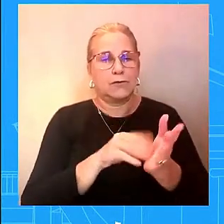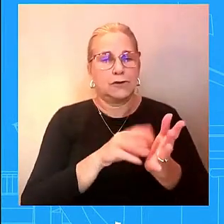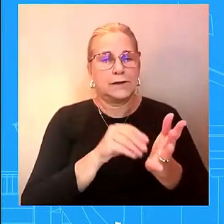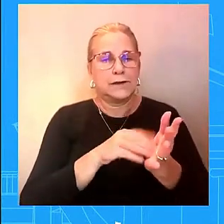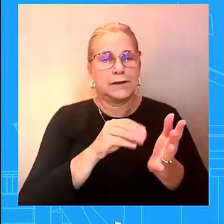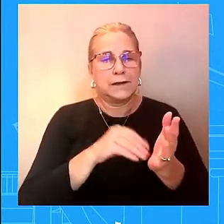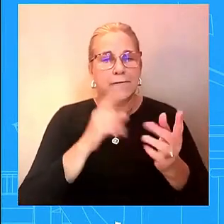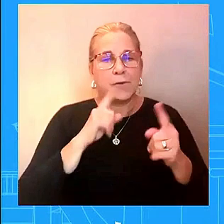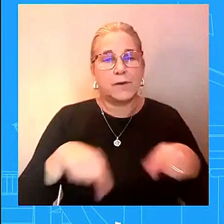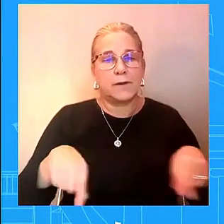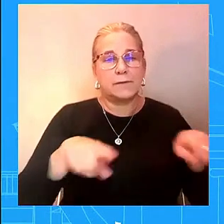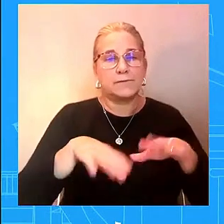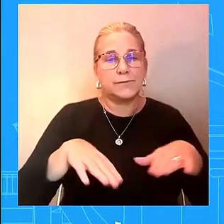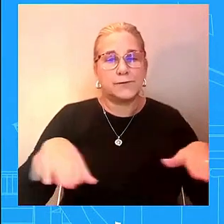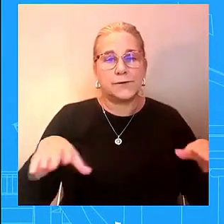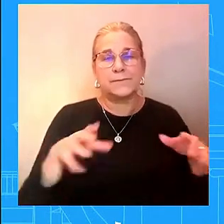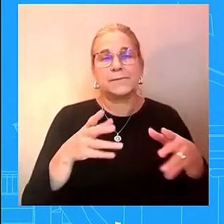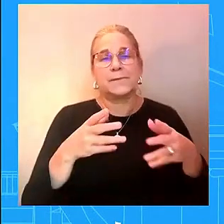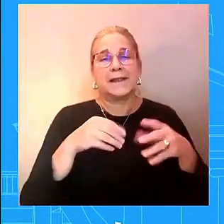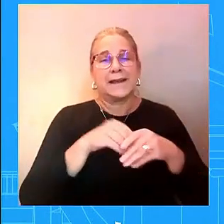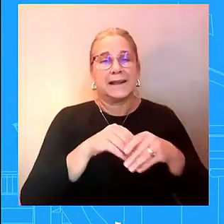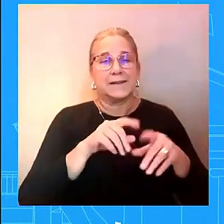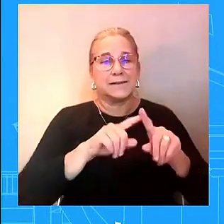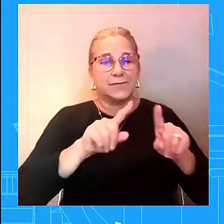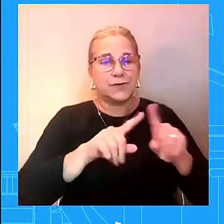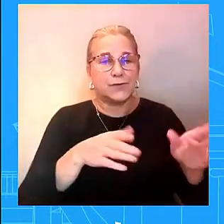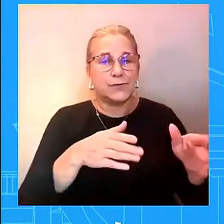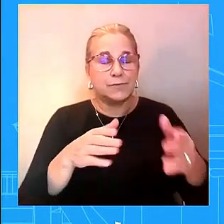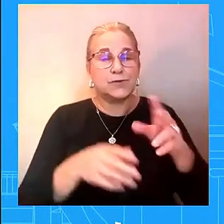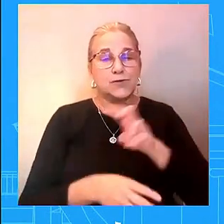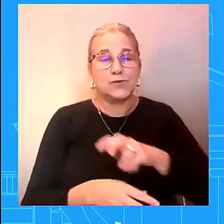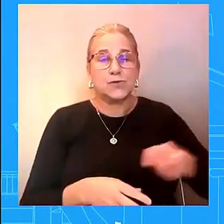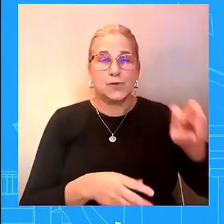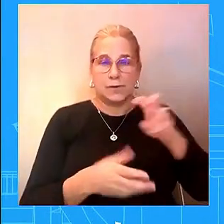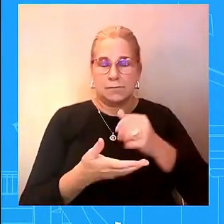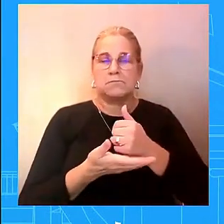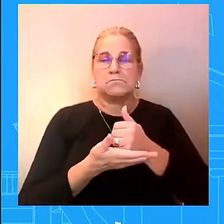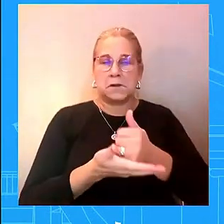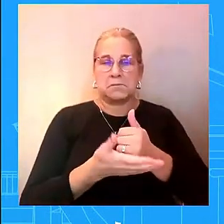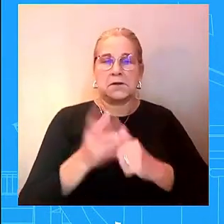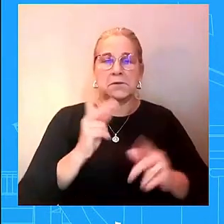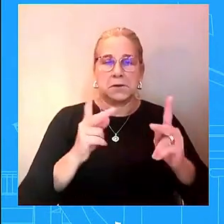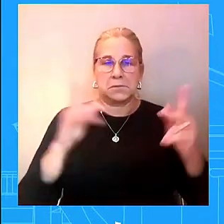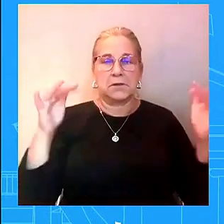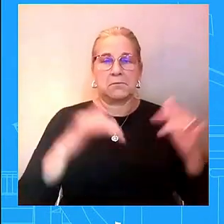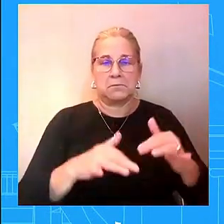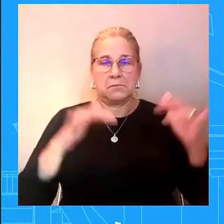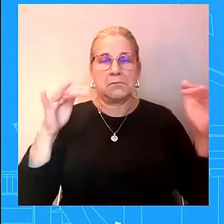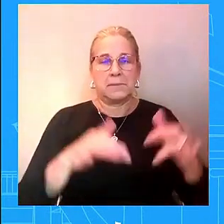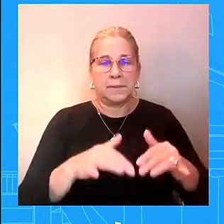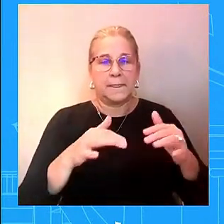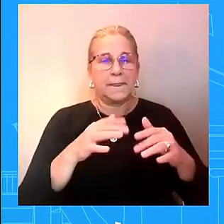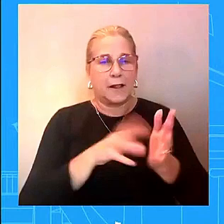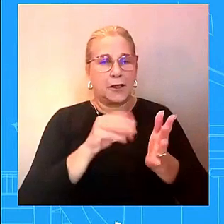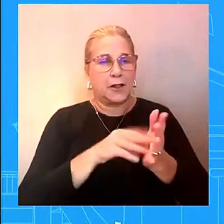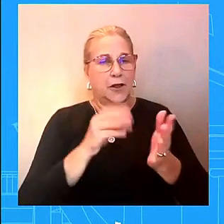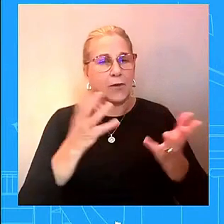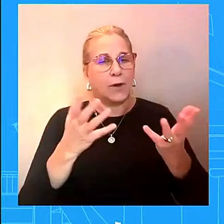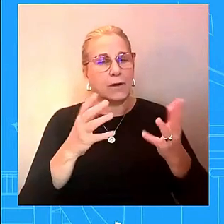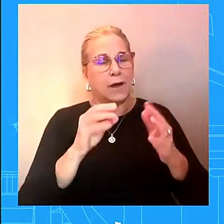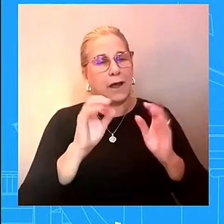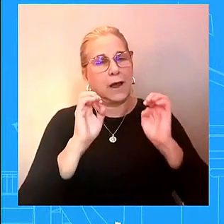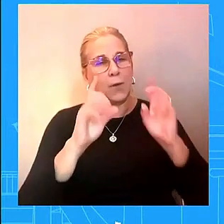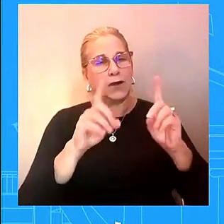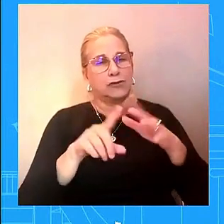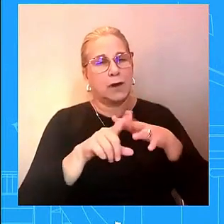and we've included more educational content that visitors can touch here and see up close get on that tour